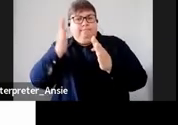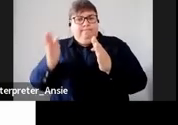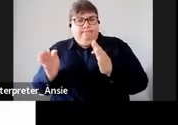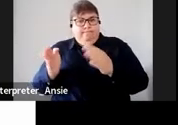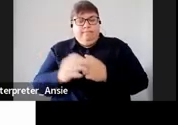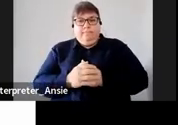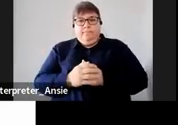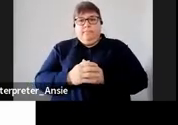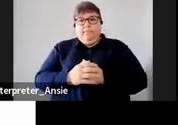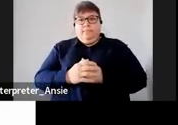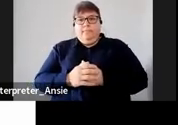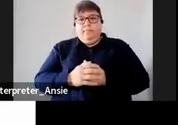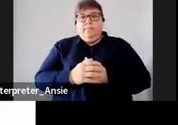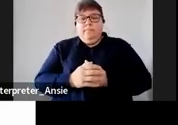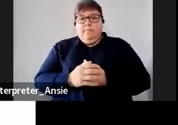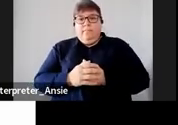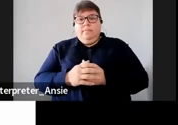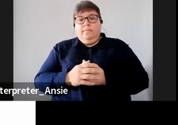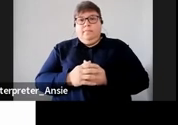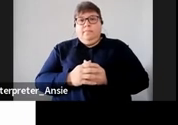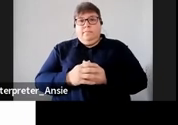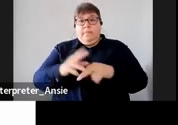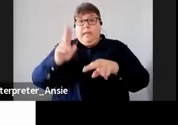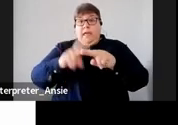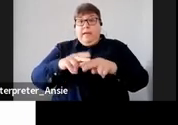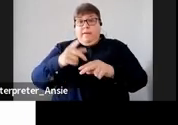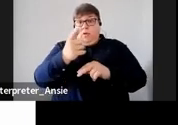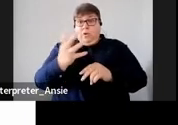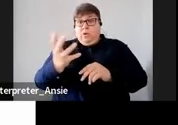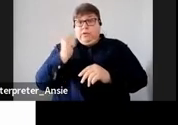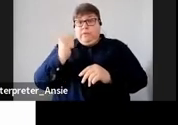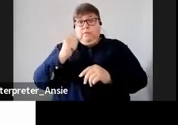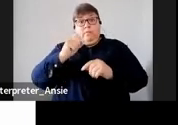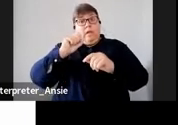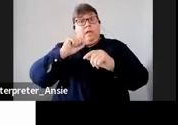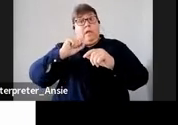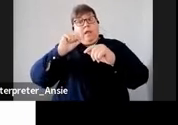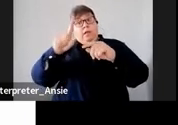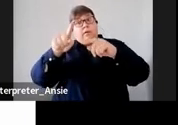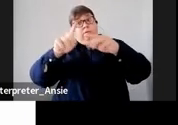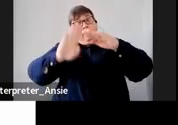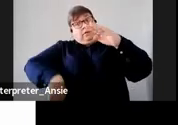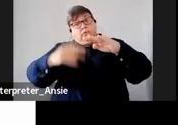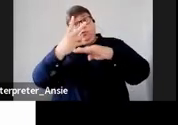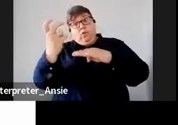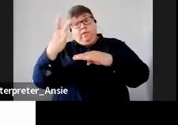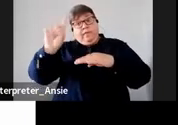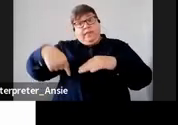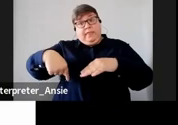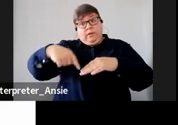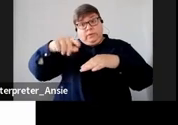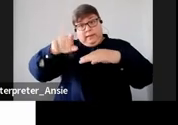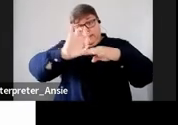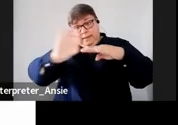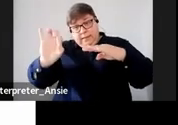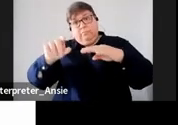there were advertisements to say that if you're receiving less than $250,000 you're not supposed to submit your tax return